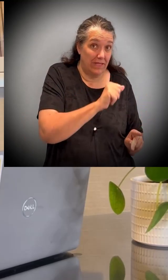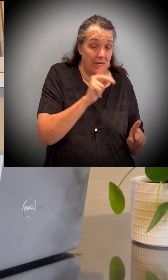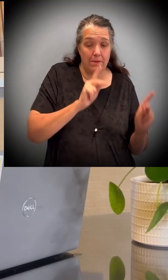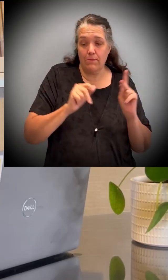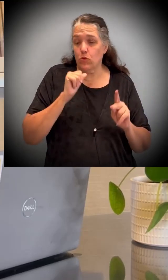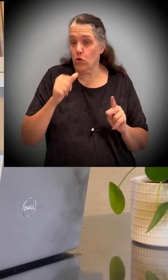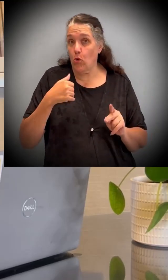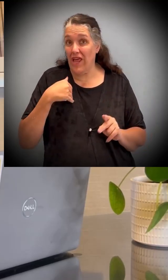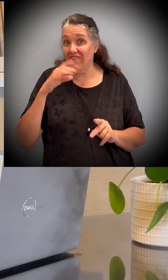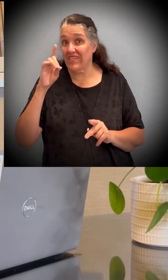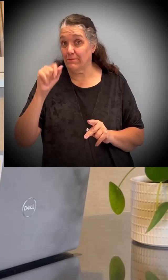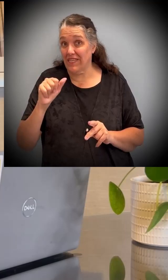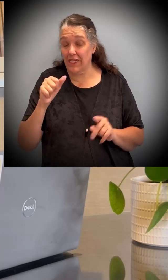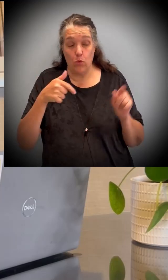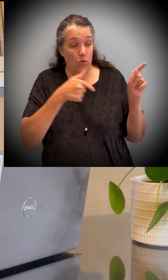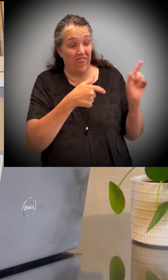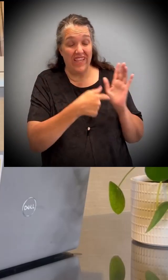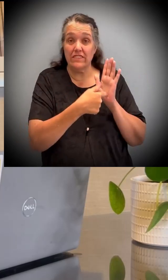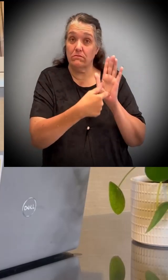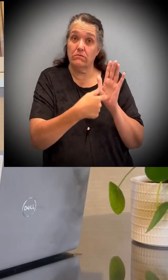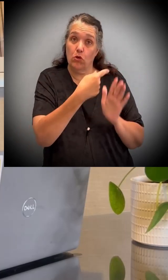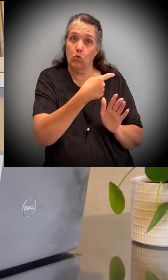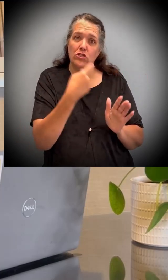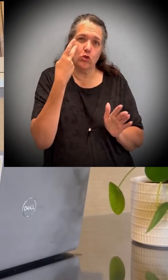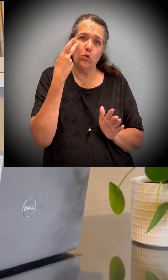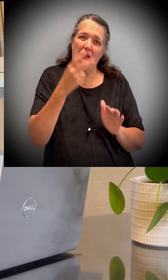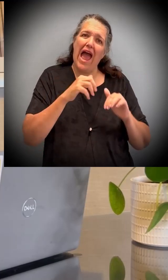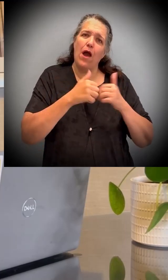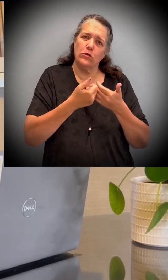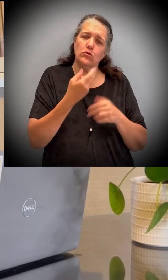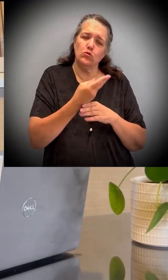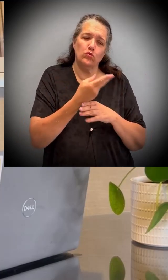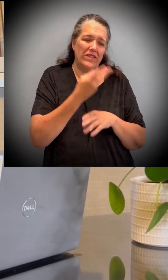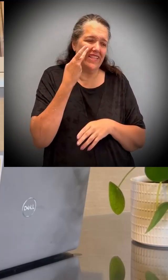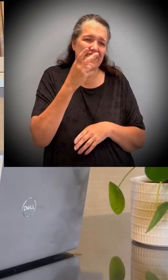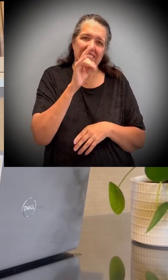In this data gem we will show you how to access these data. Let's get started.